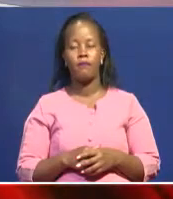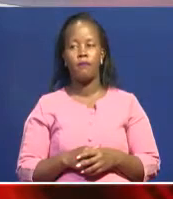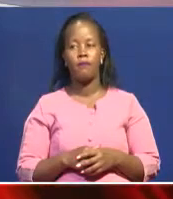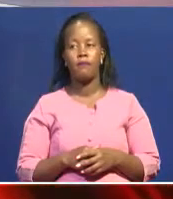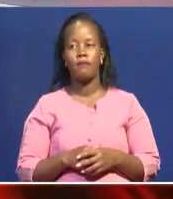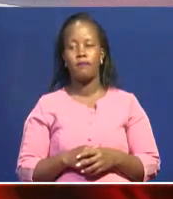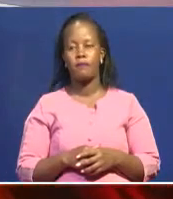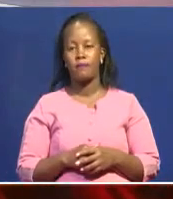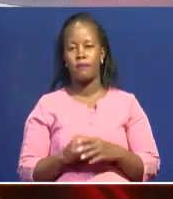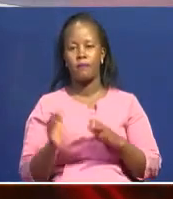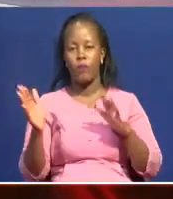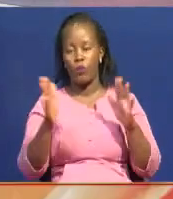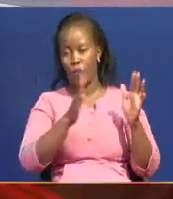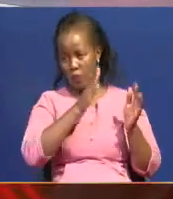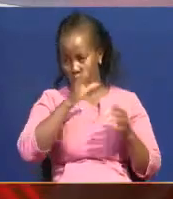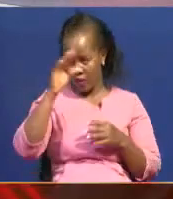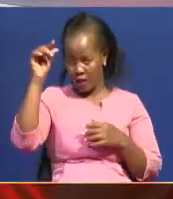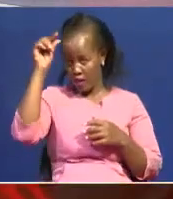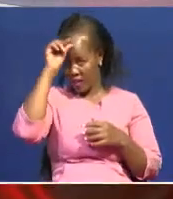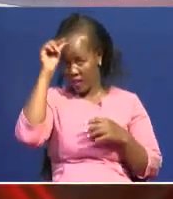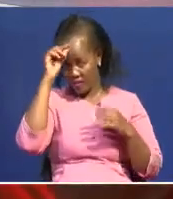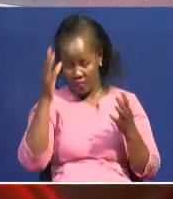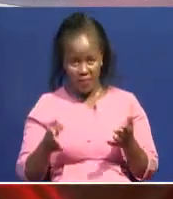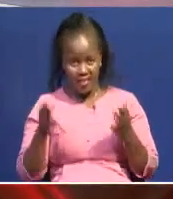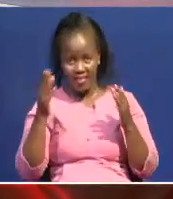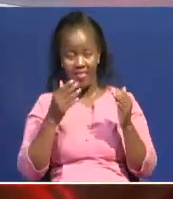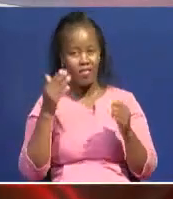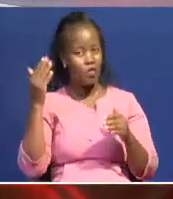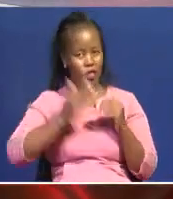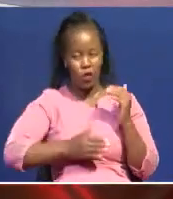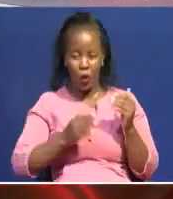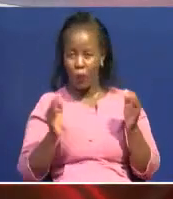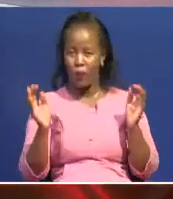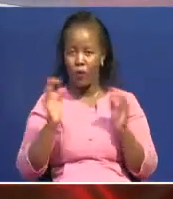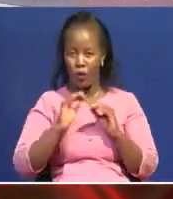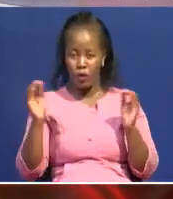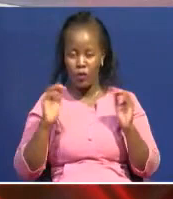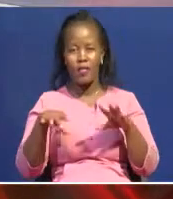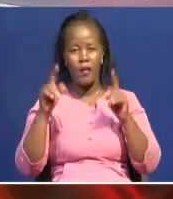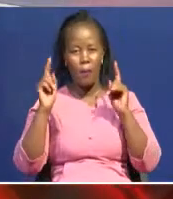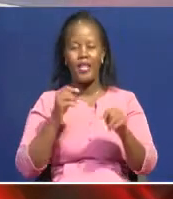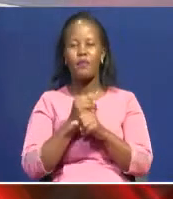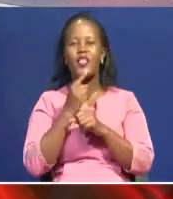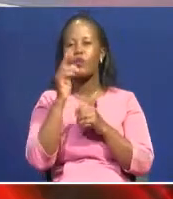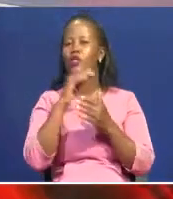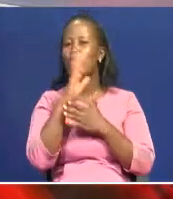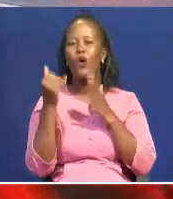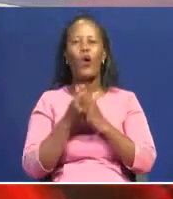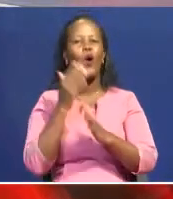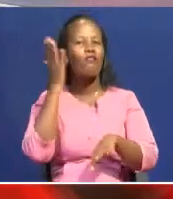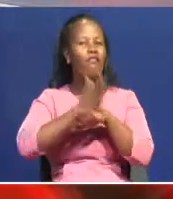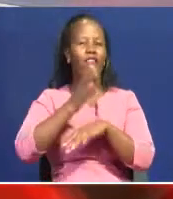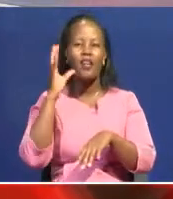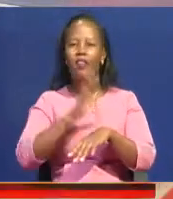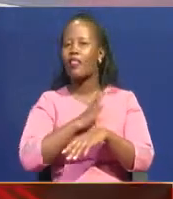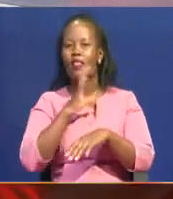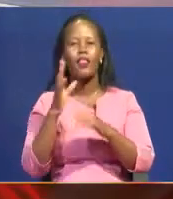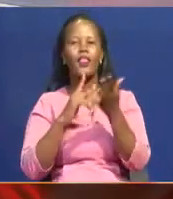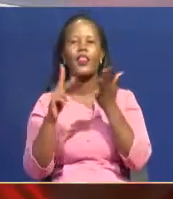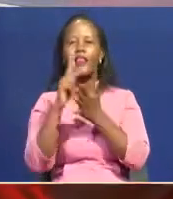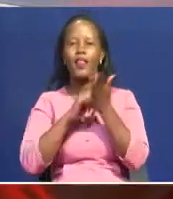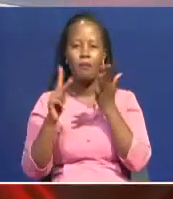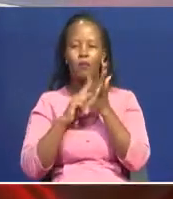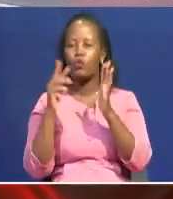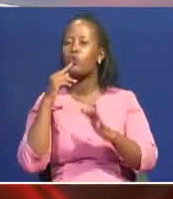The government says it will stop at nothing in the fight against the illicit brew in the country. There is an event in Karen